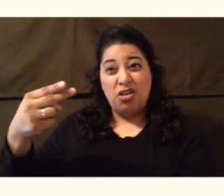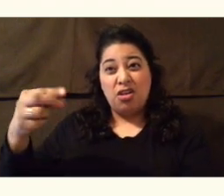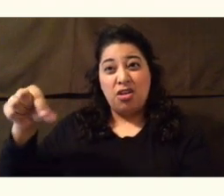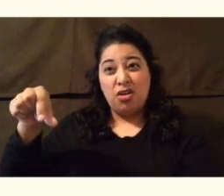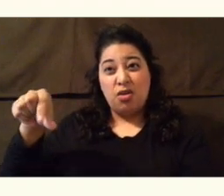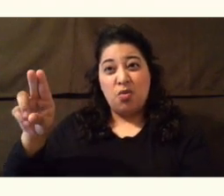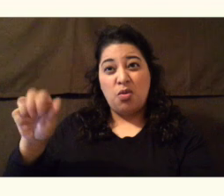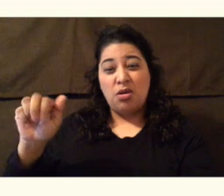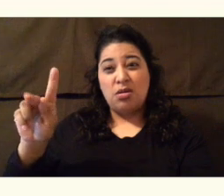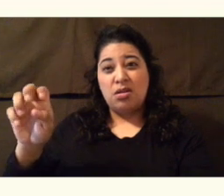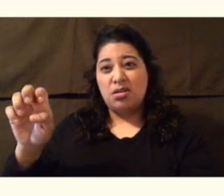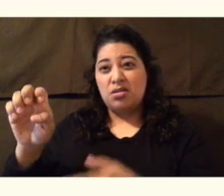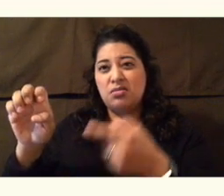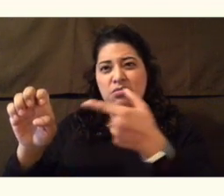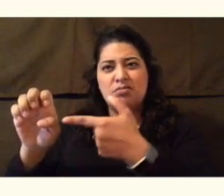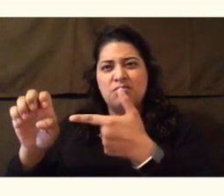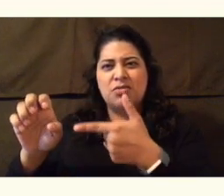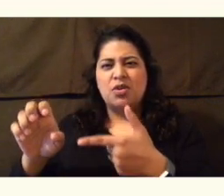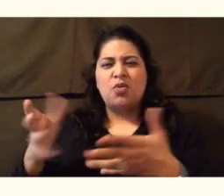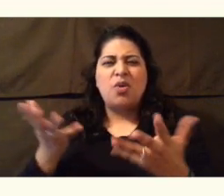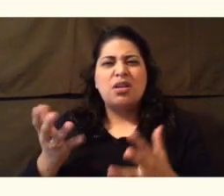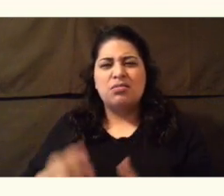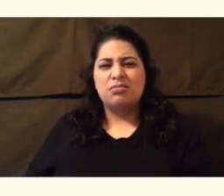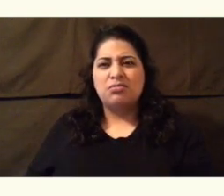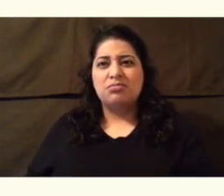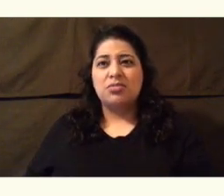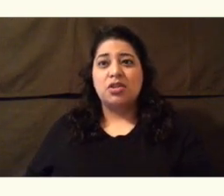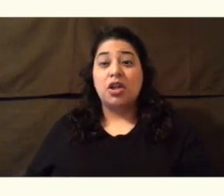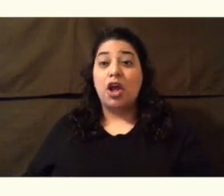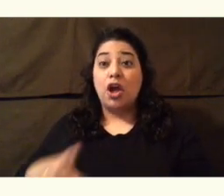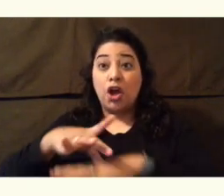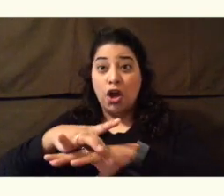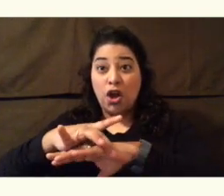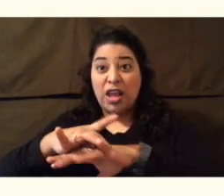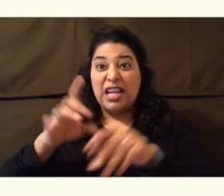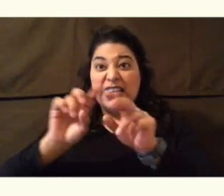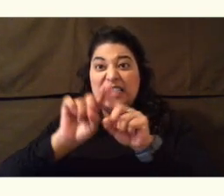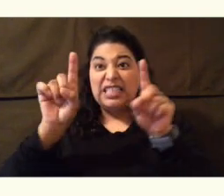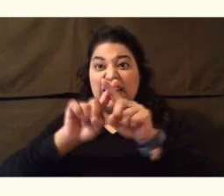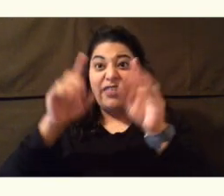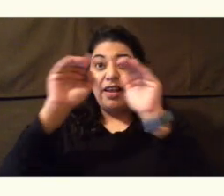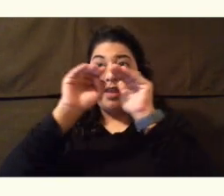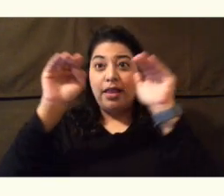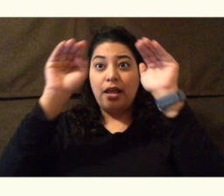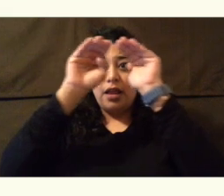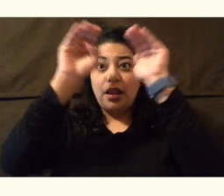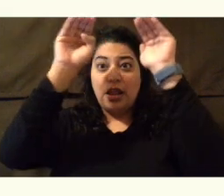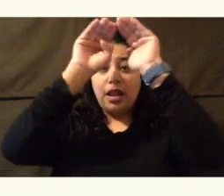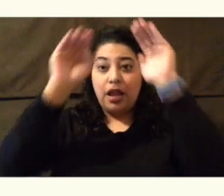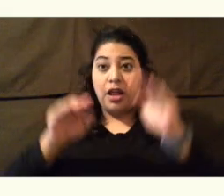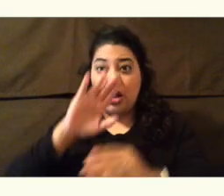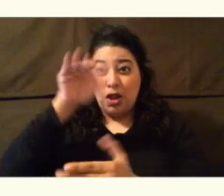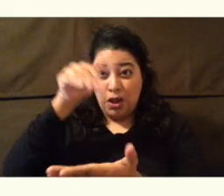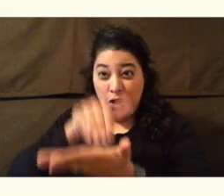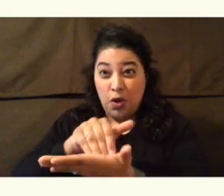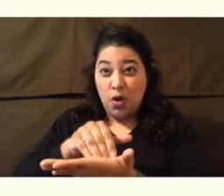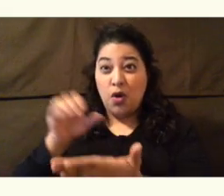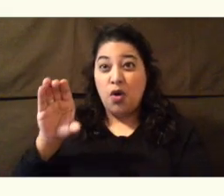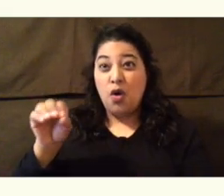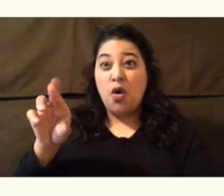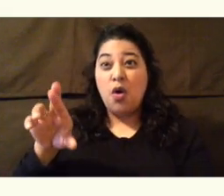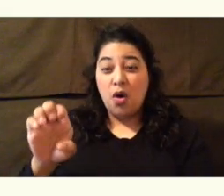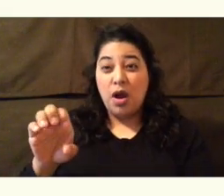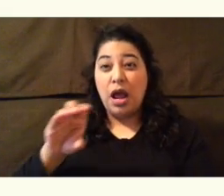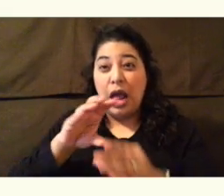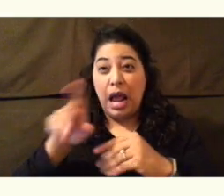The Earth is made of different layers. The core is at the center, and the mantle is in the